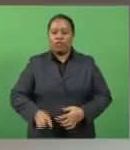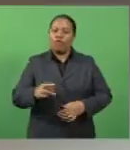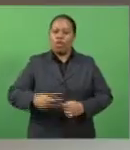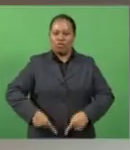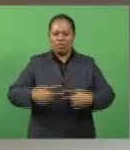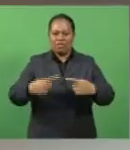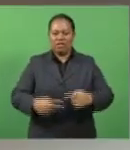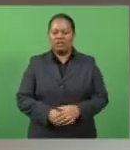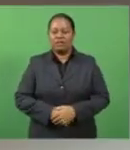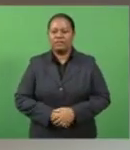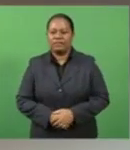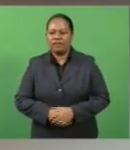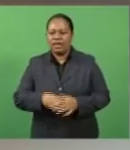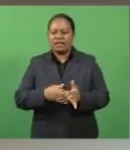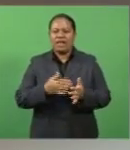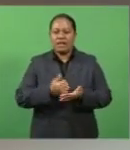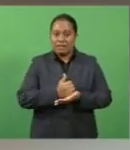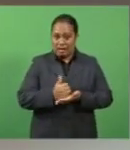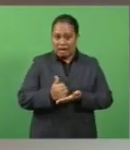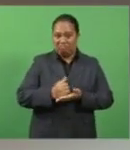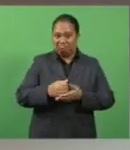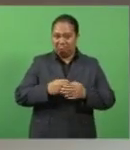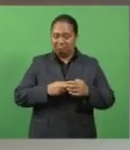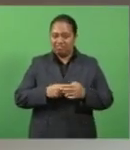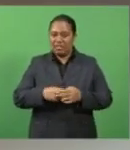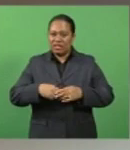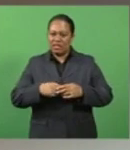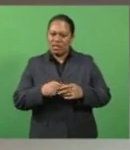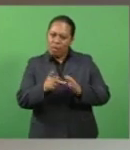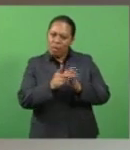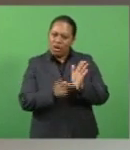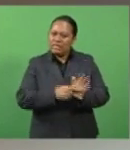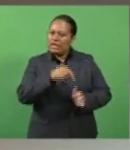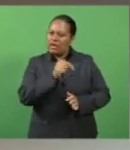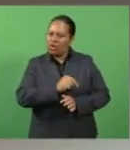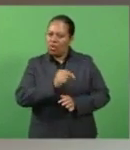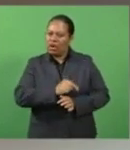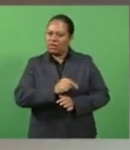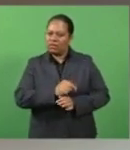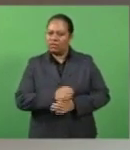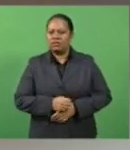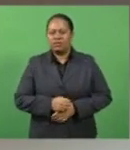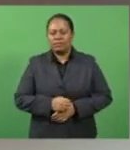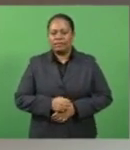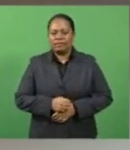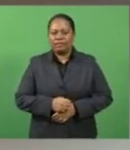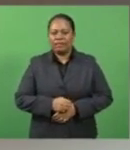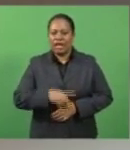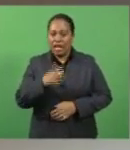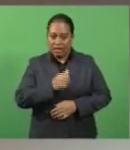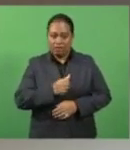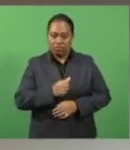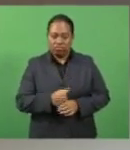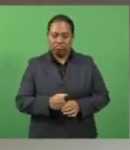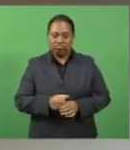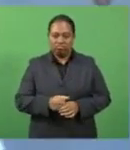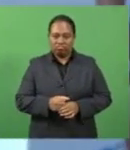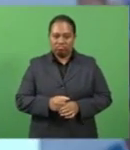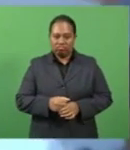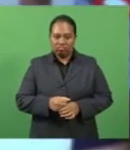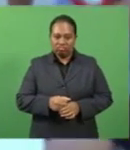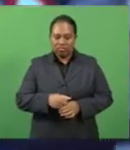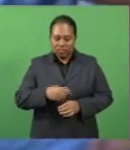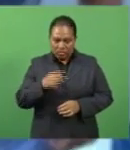There's a number of constraints and a number of policy requirements that we'd have to adapt, adopt if